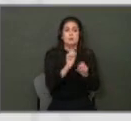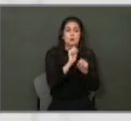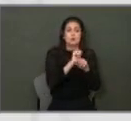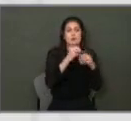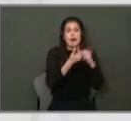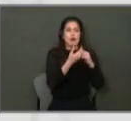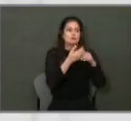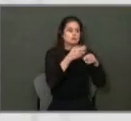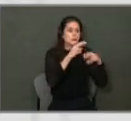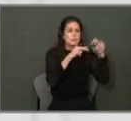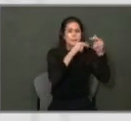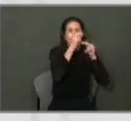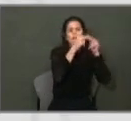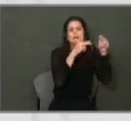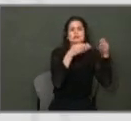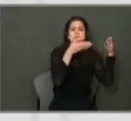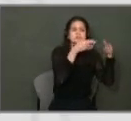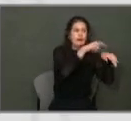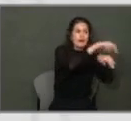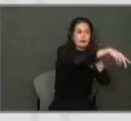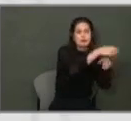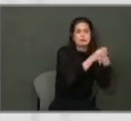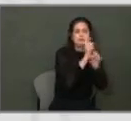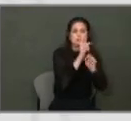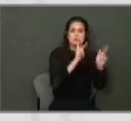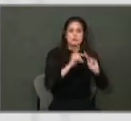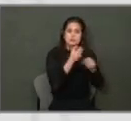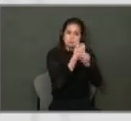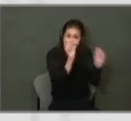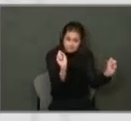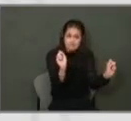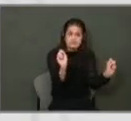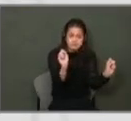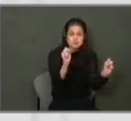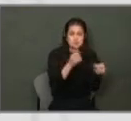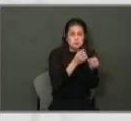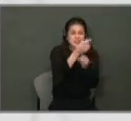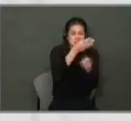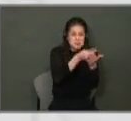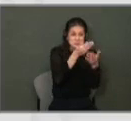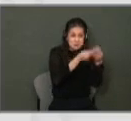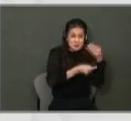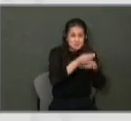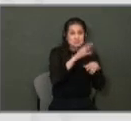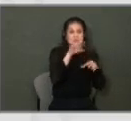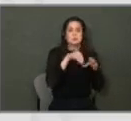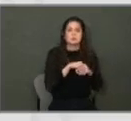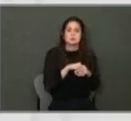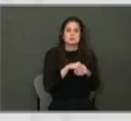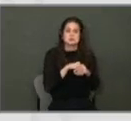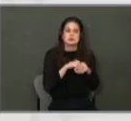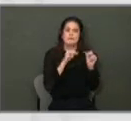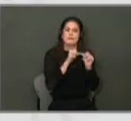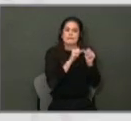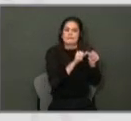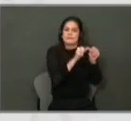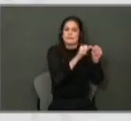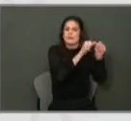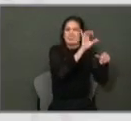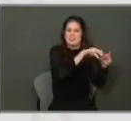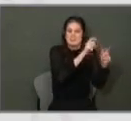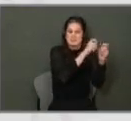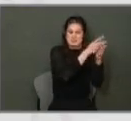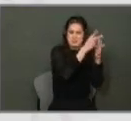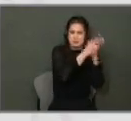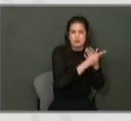sidewalks and keep people safe. And parks programming. So next year's budget includes continuing a number of those